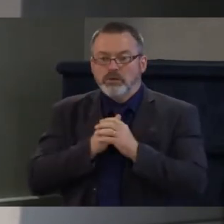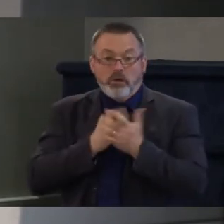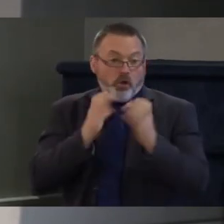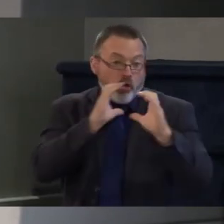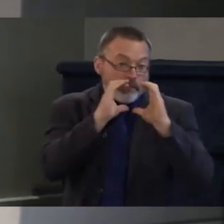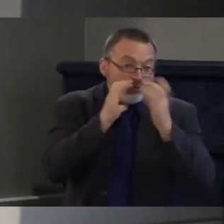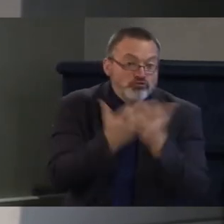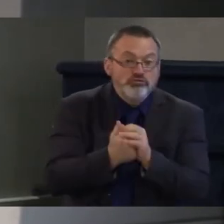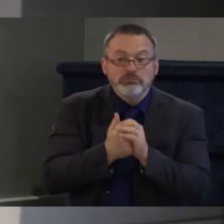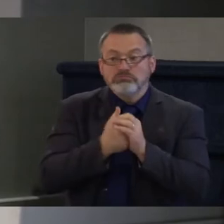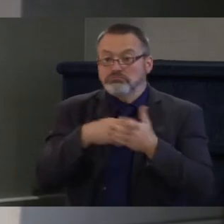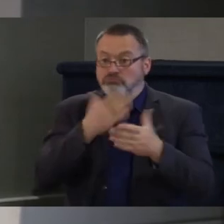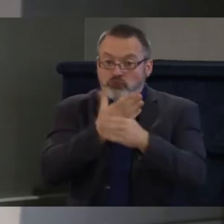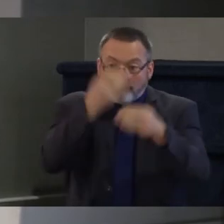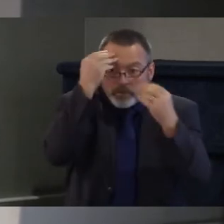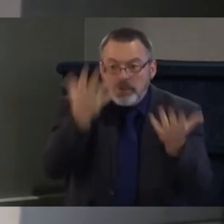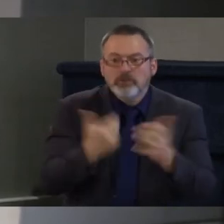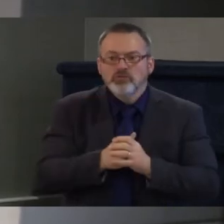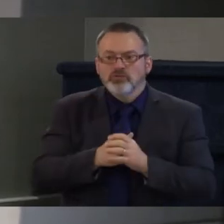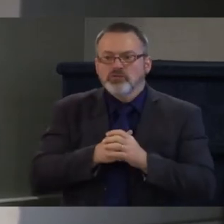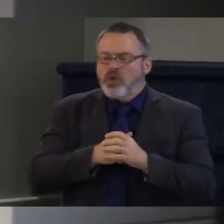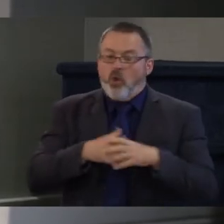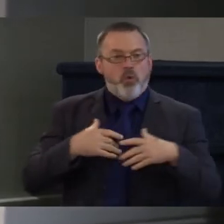know with your support we'll get it right